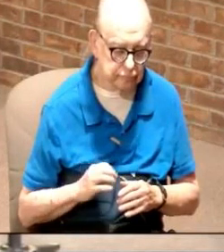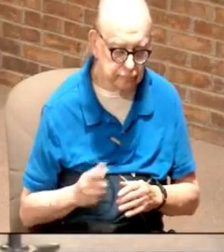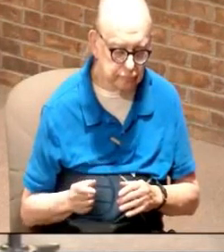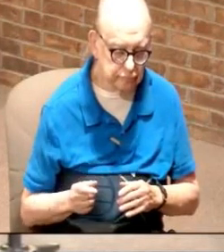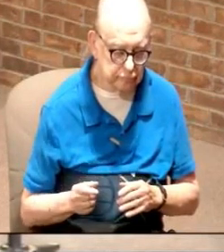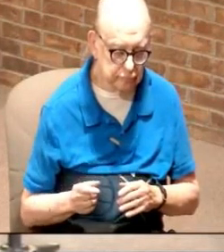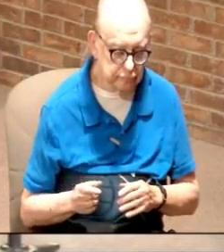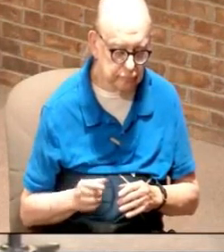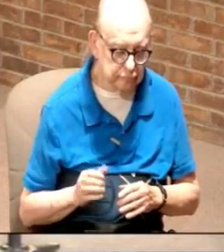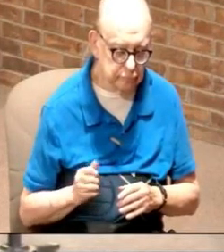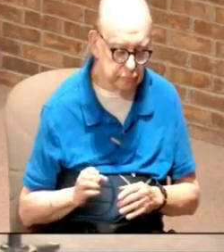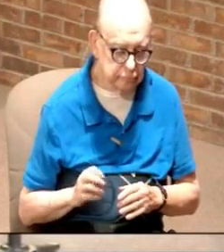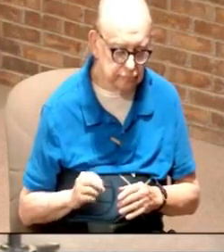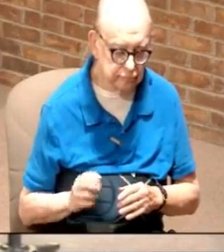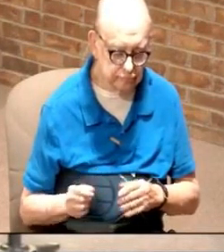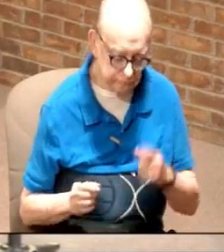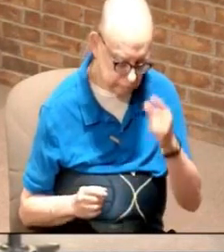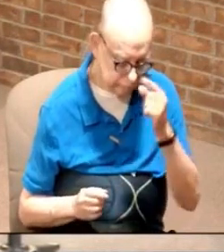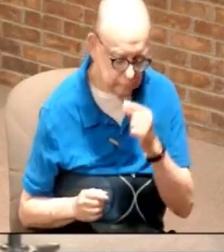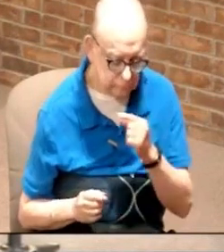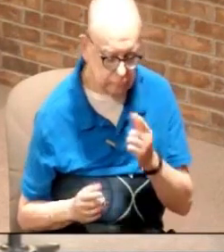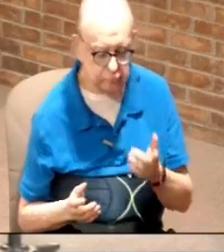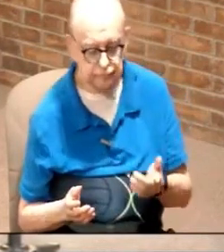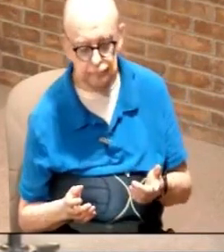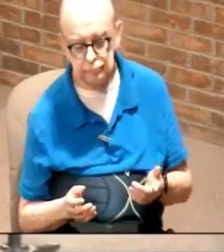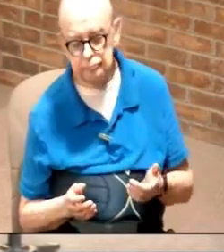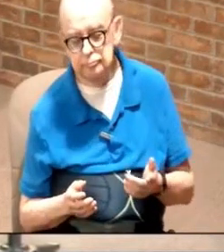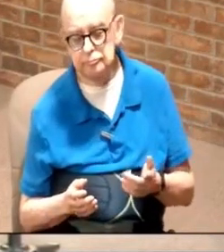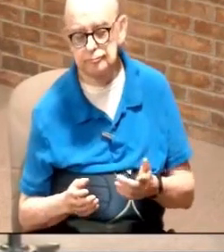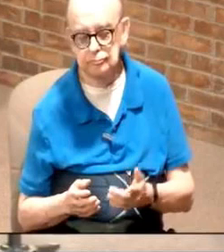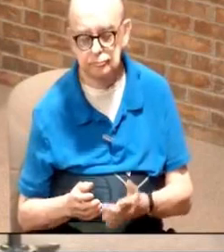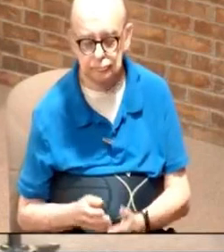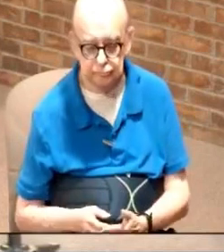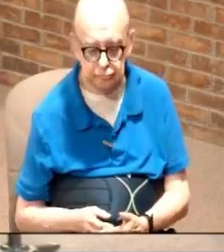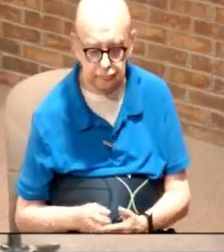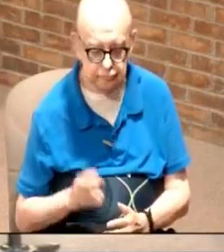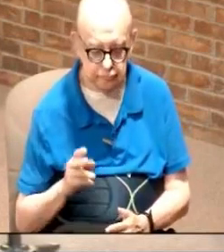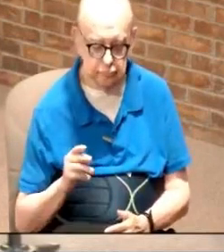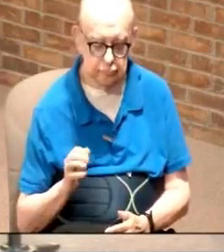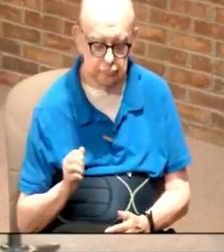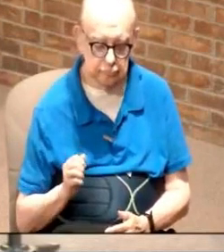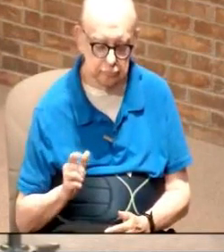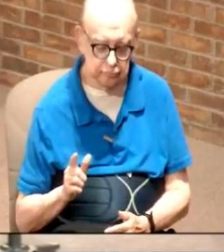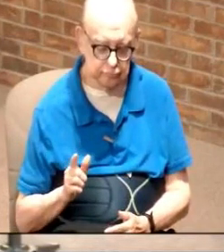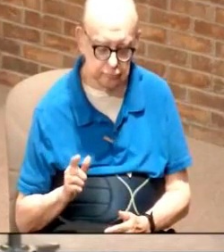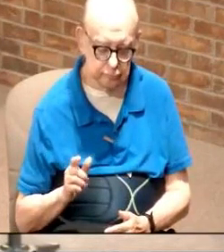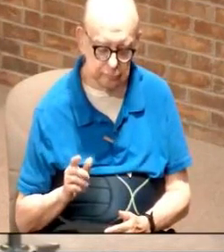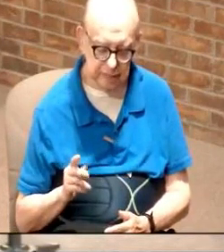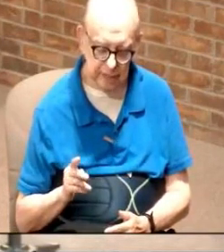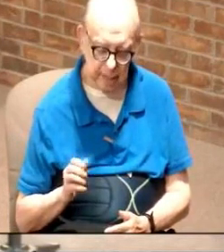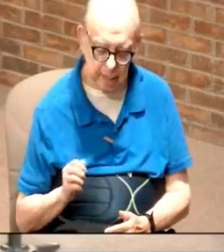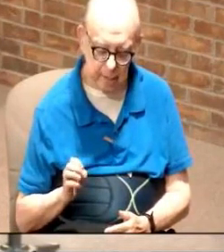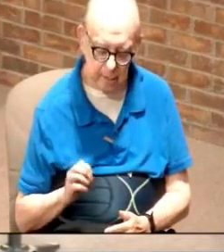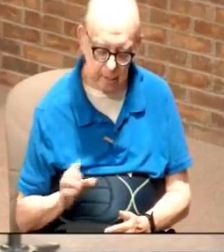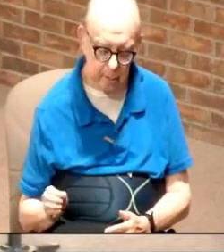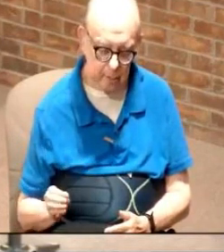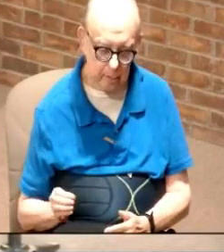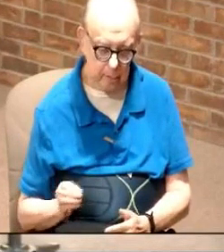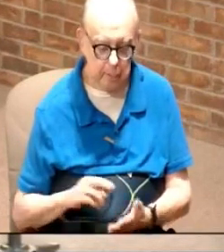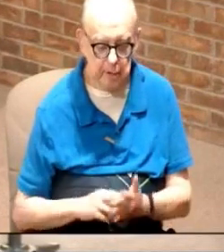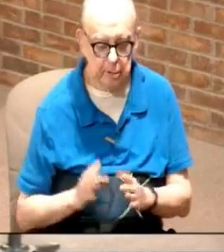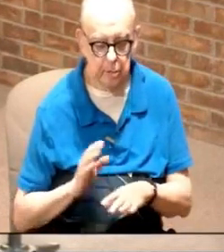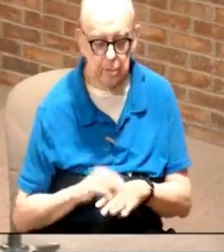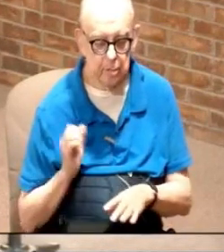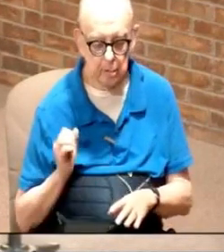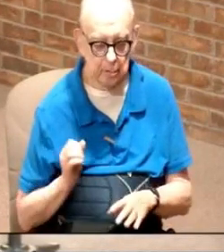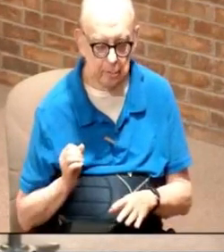or Greek it is Kalo K-A-L-E-O which means to call out